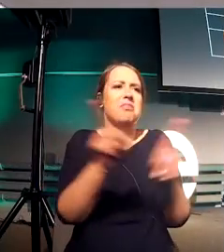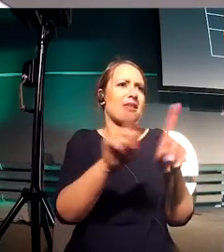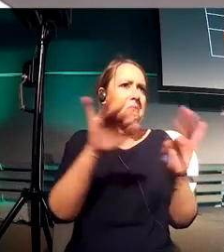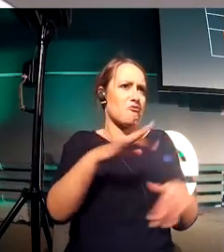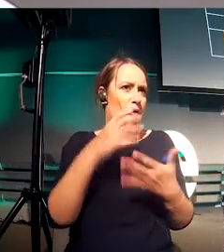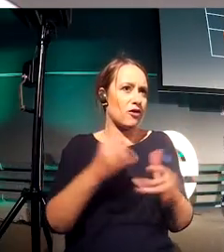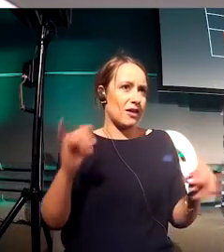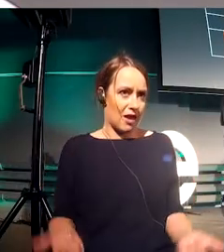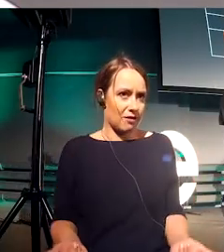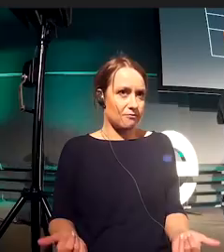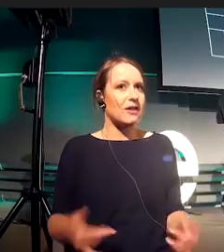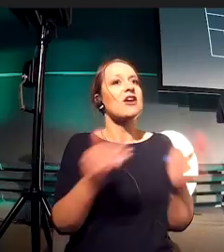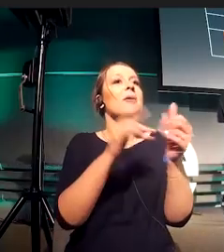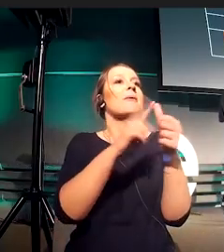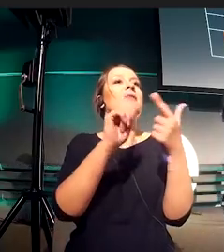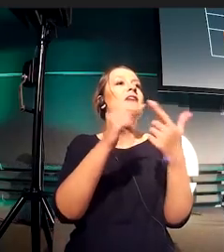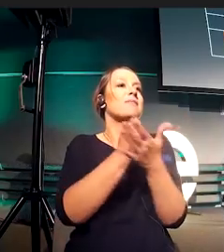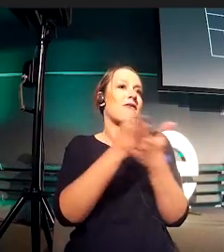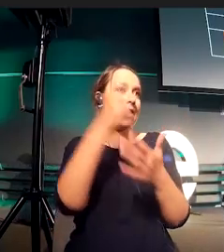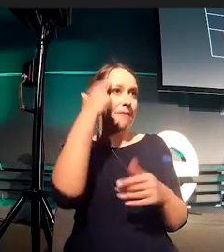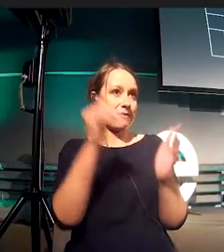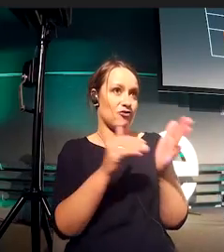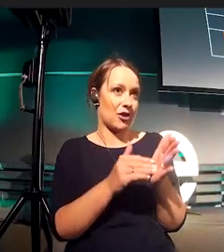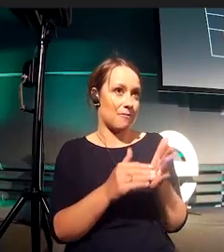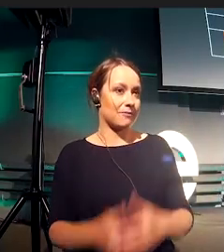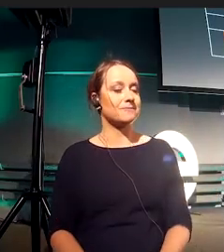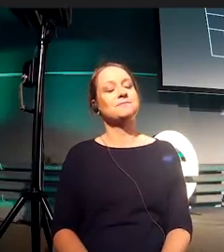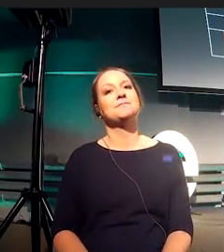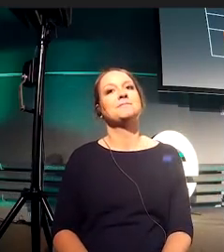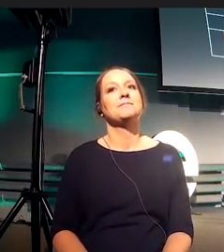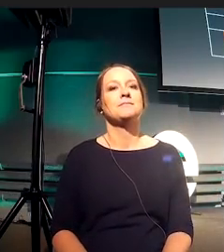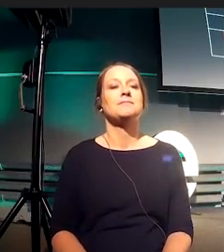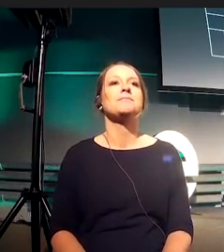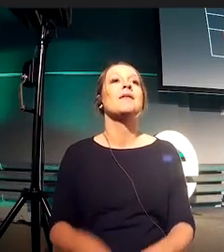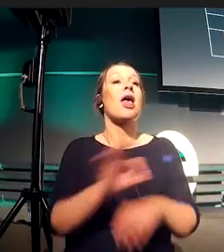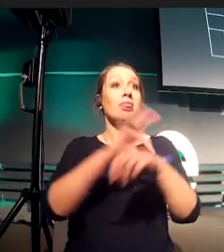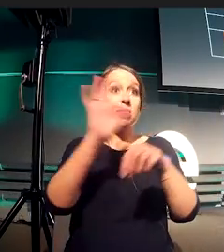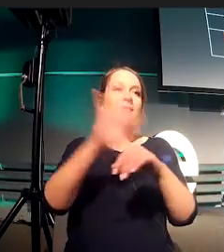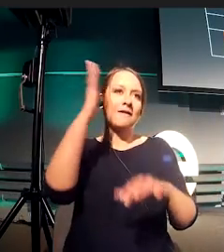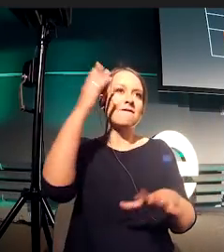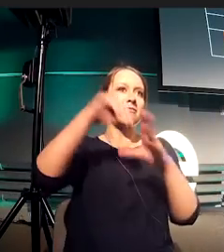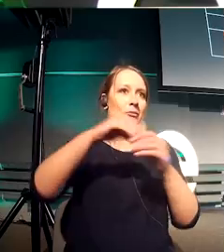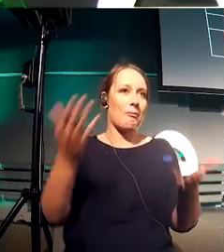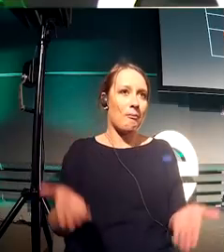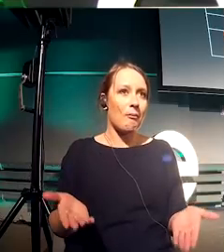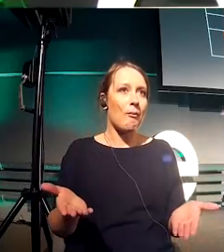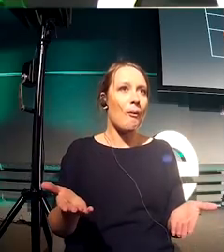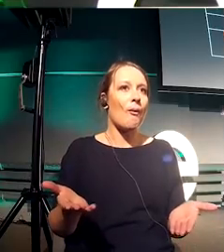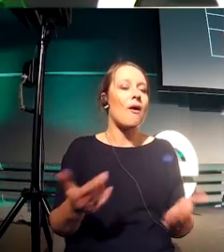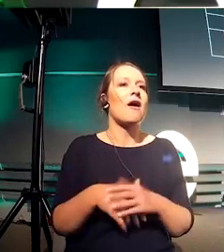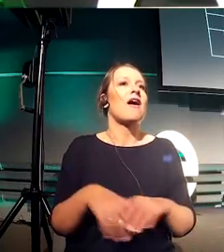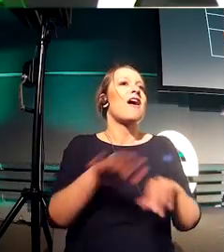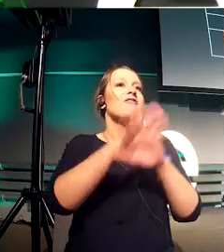about measuring with FIBO. In design, everything is either relative to another element or